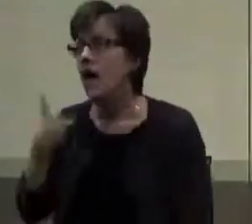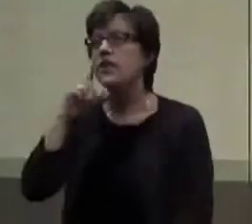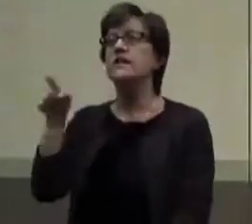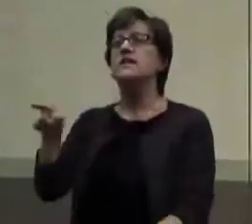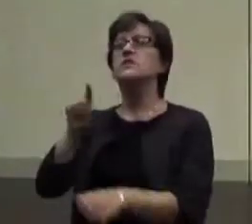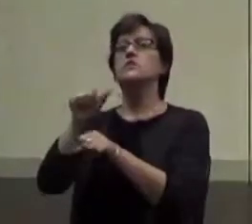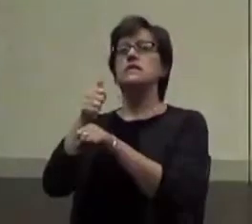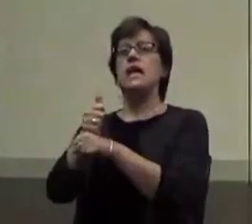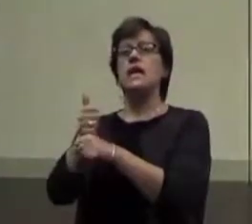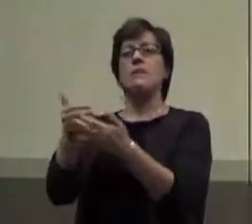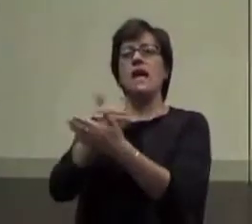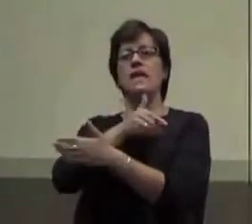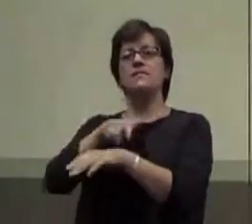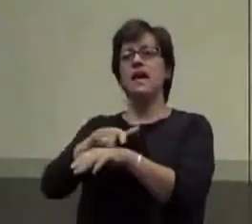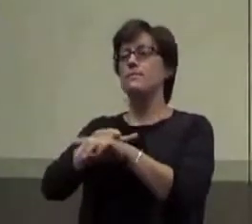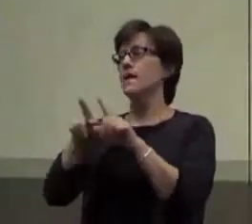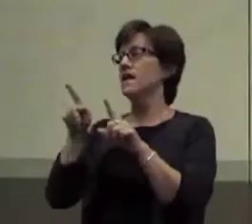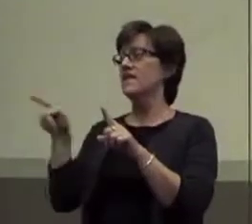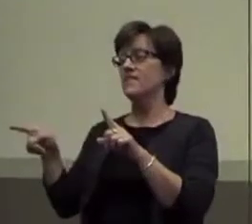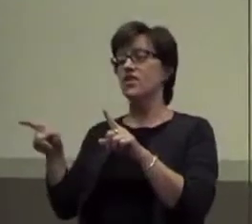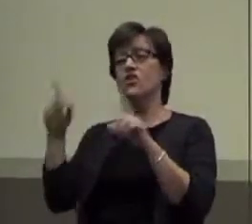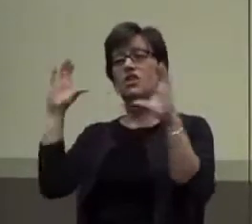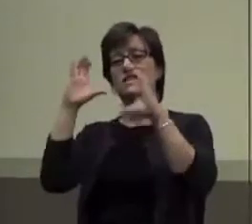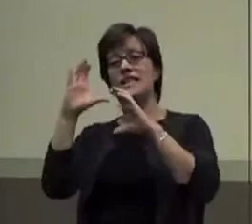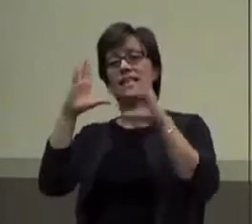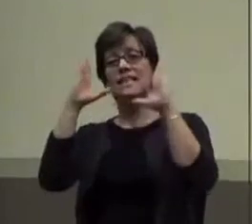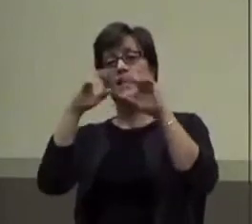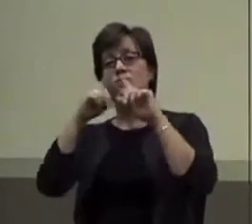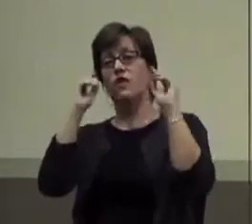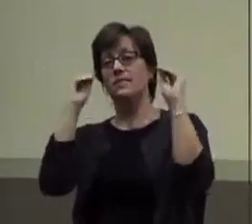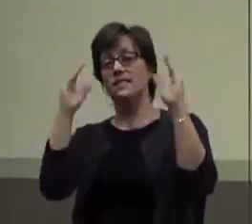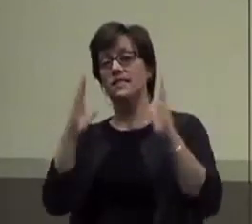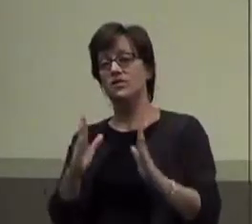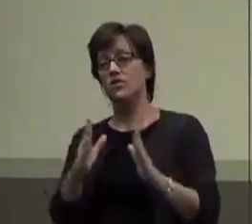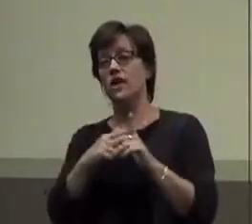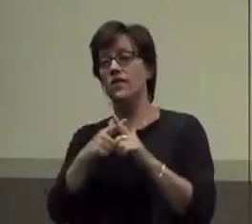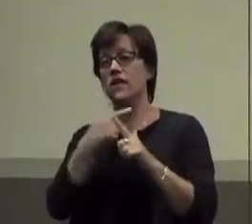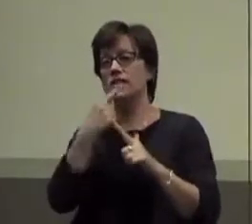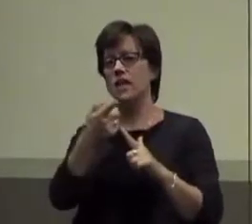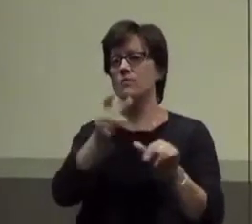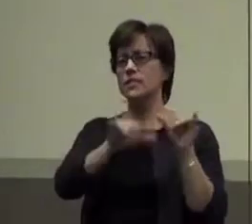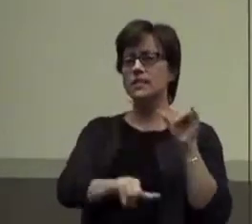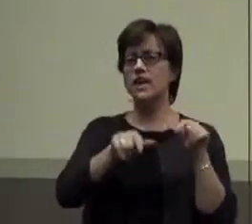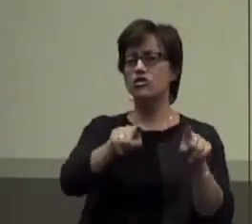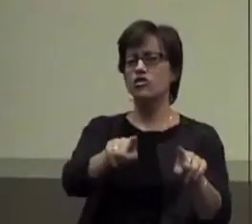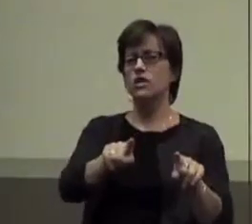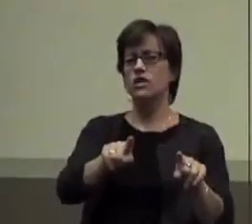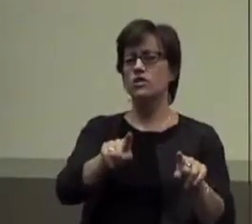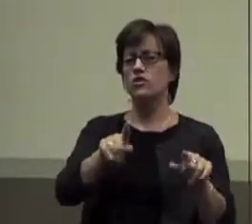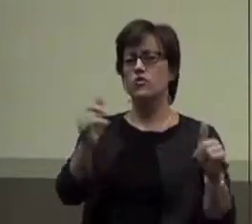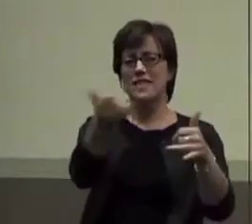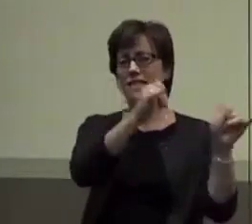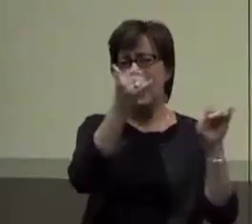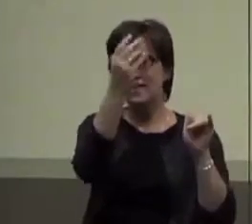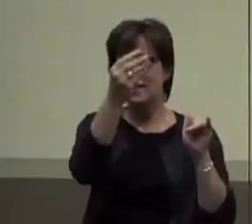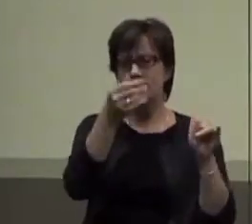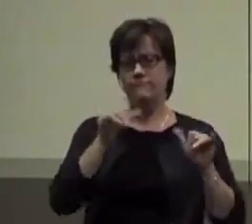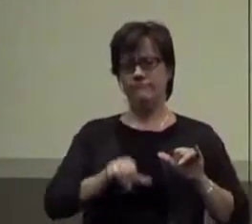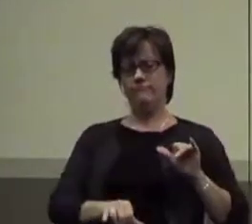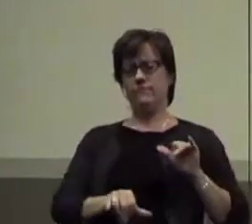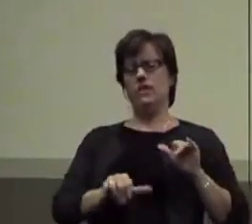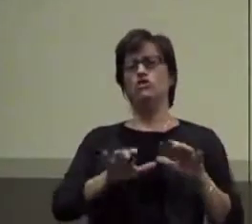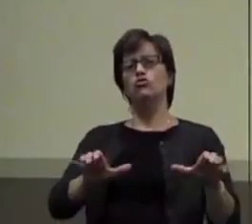attention from the teacher, then having them stay in during recess to do the writing is